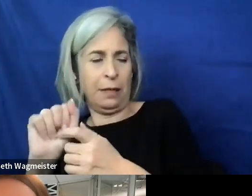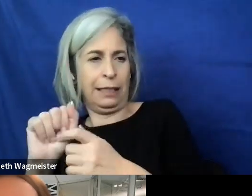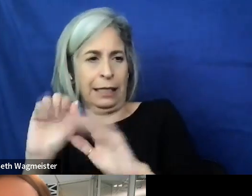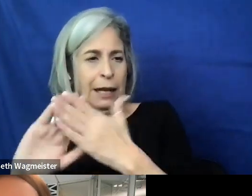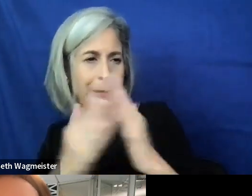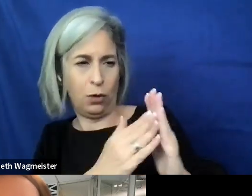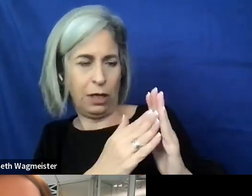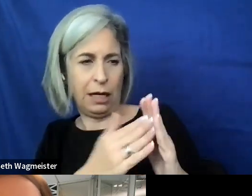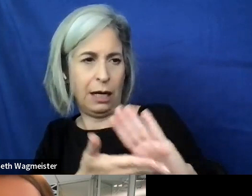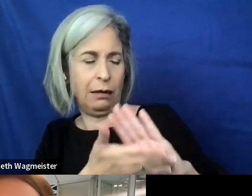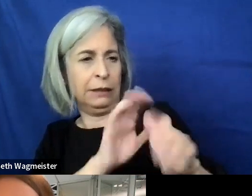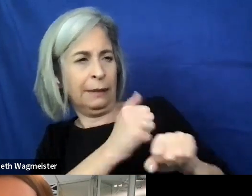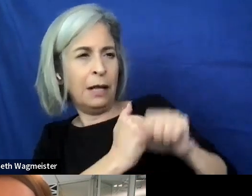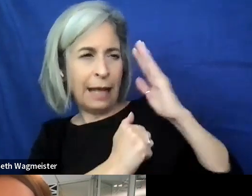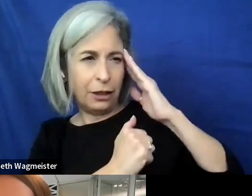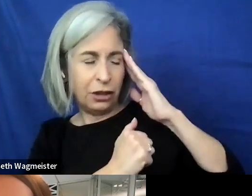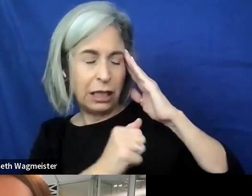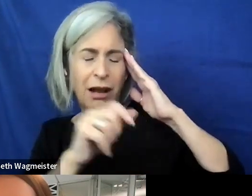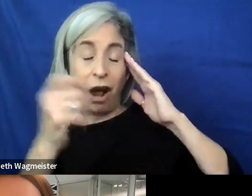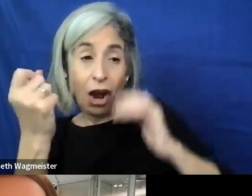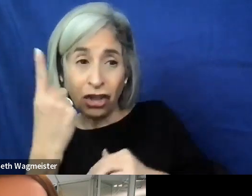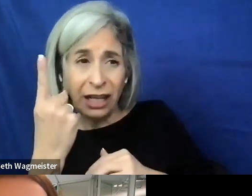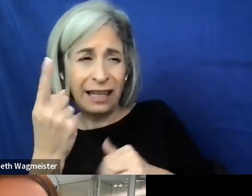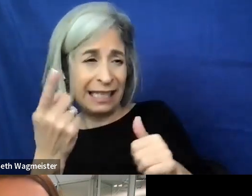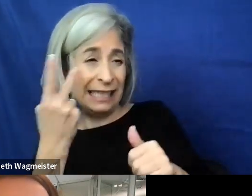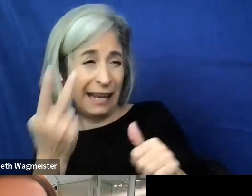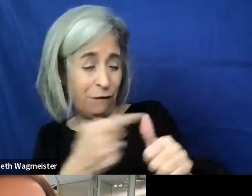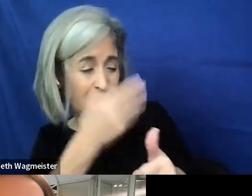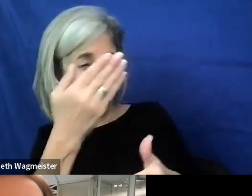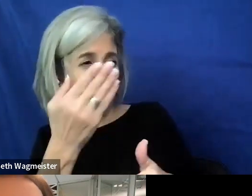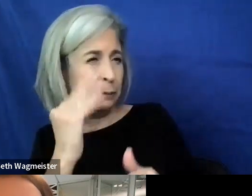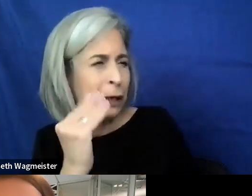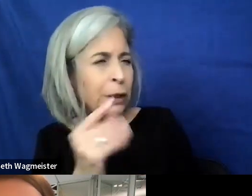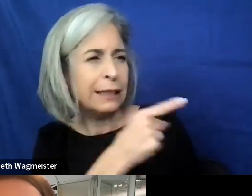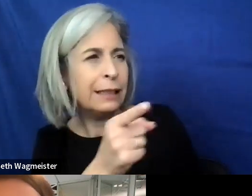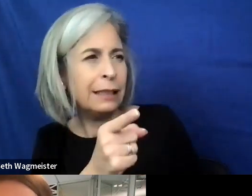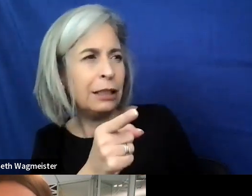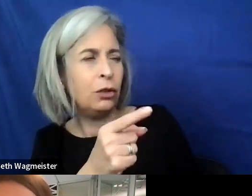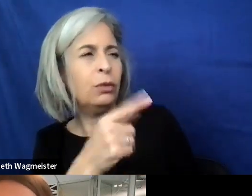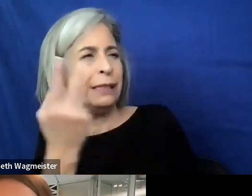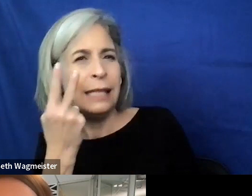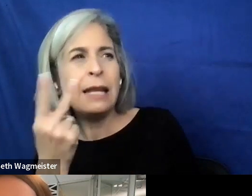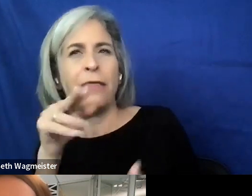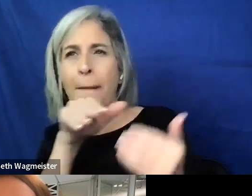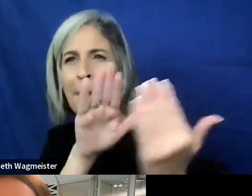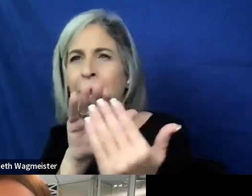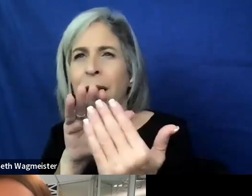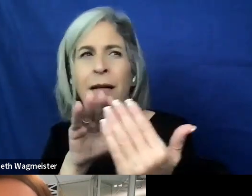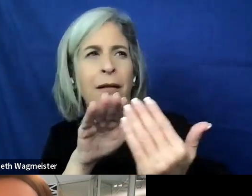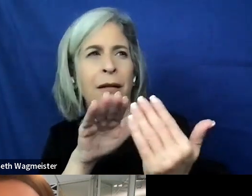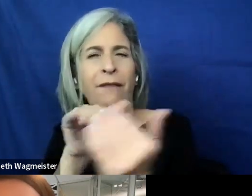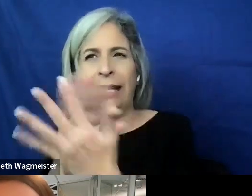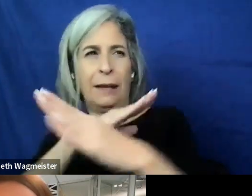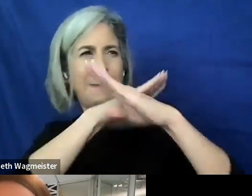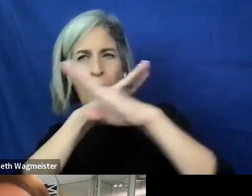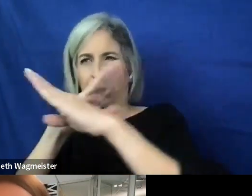there. Because I think understanding and seeing firsthand how people might struggle and the barriers that people face day to day, I think that